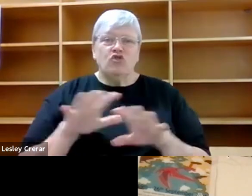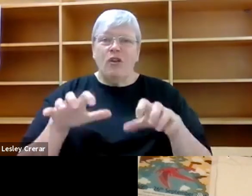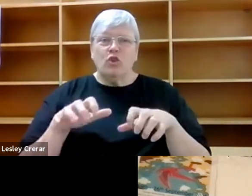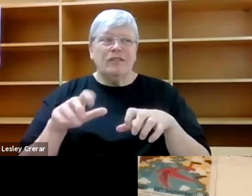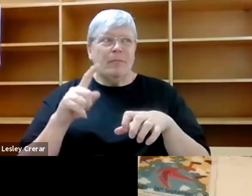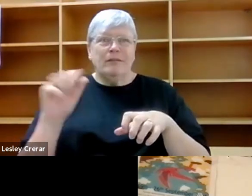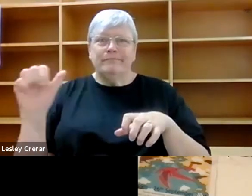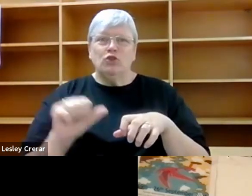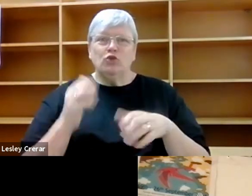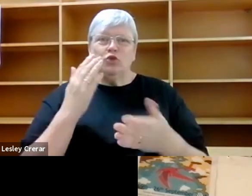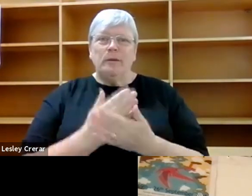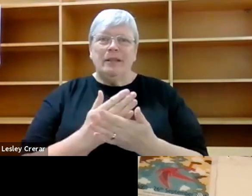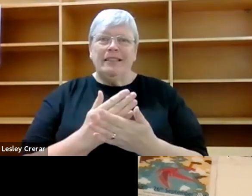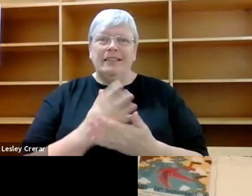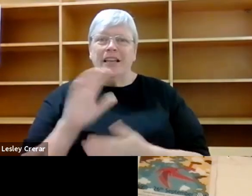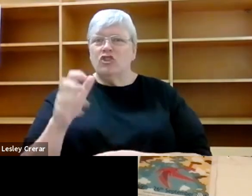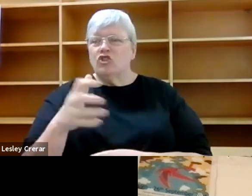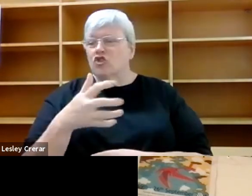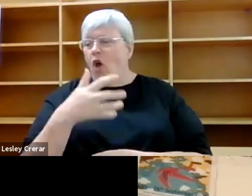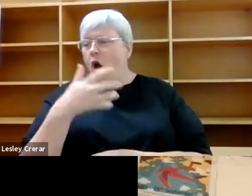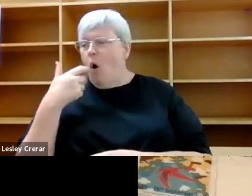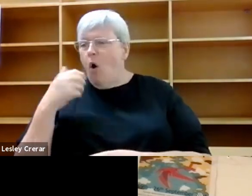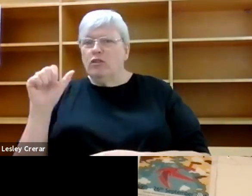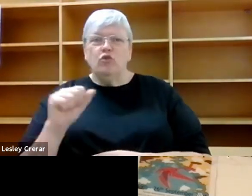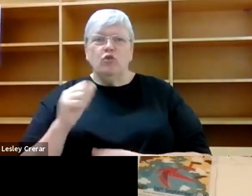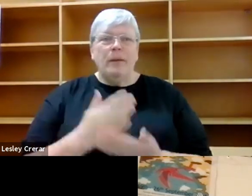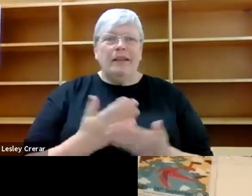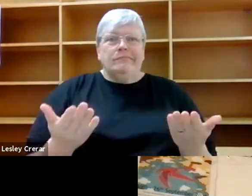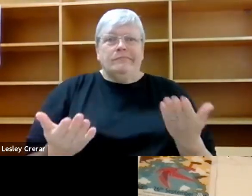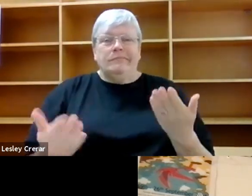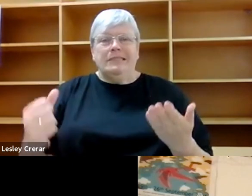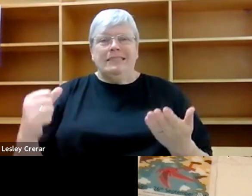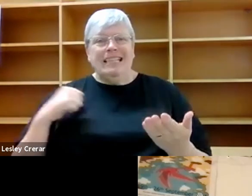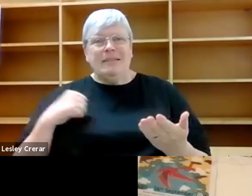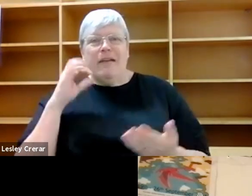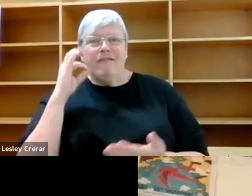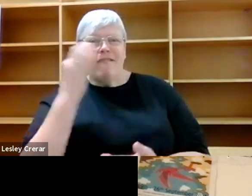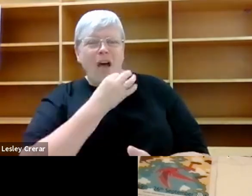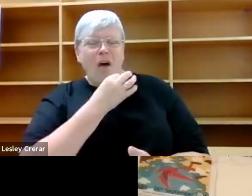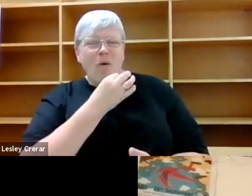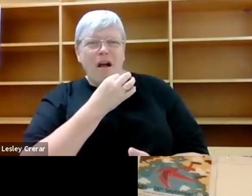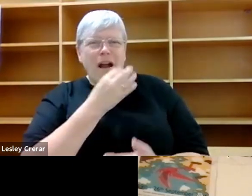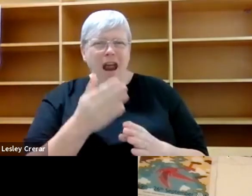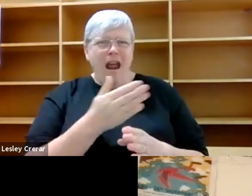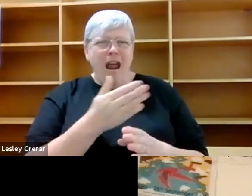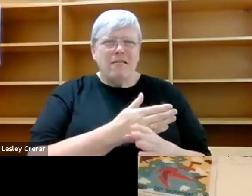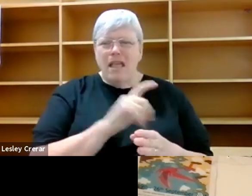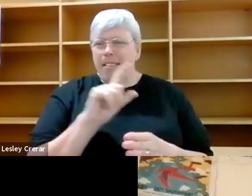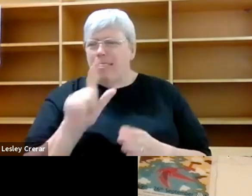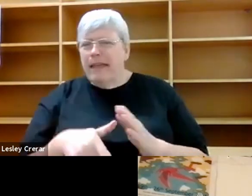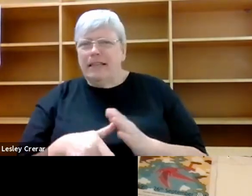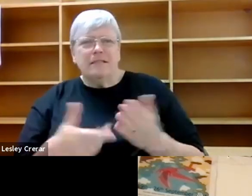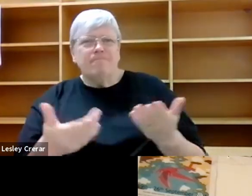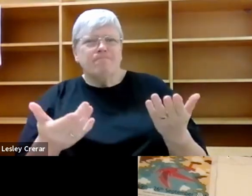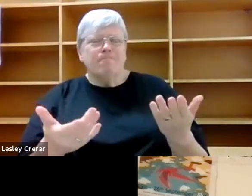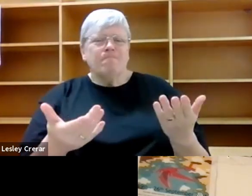hot when it should be or things that you would expect to be in flower early or late. But on the